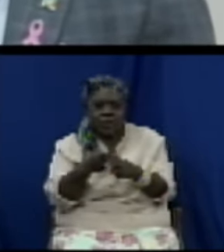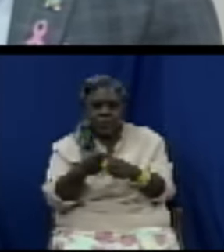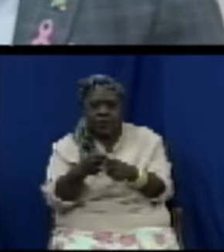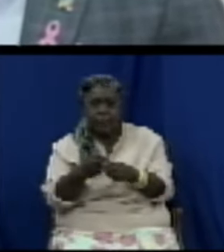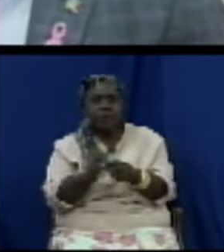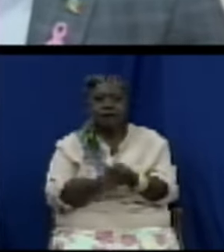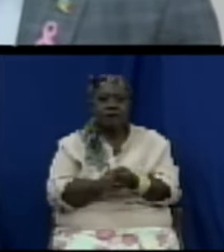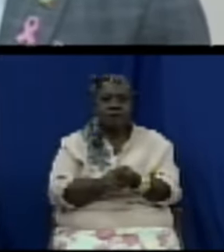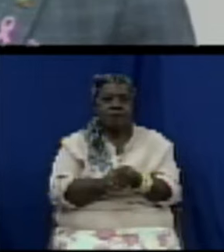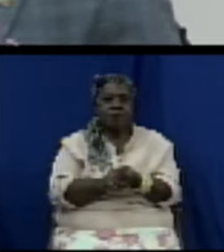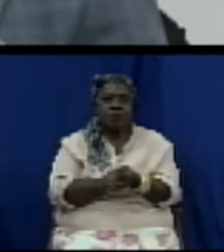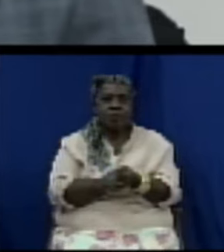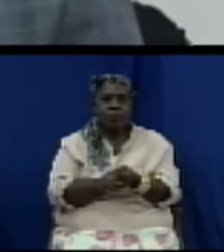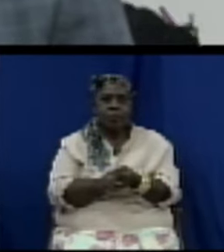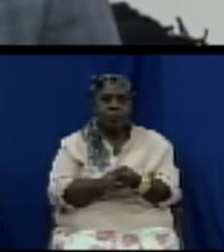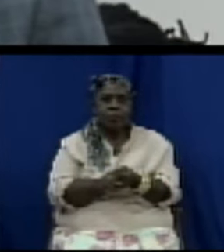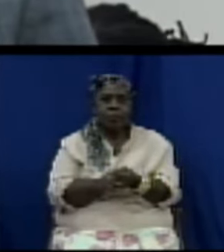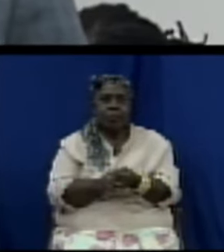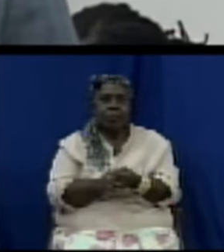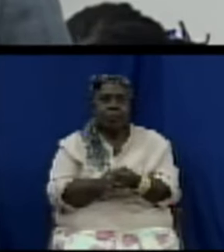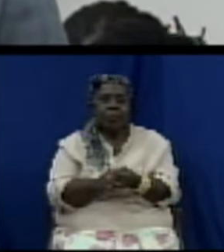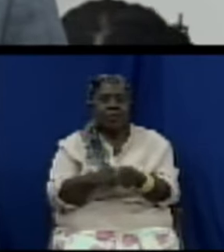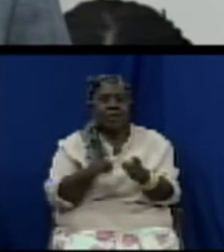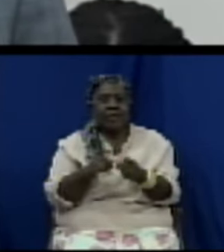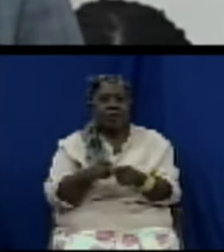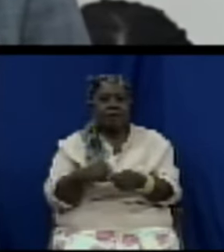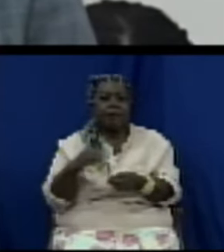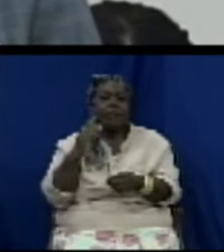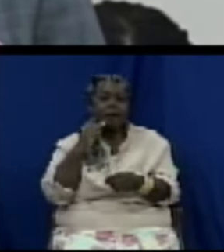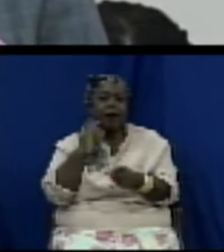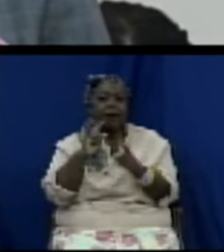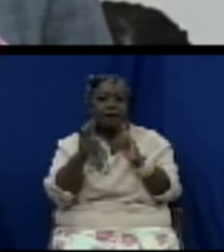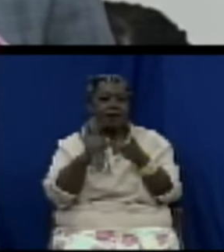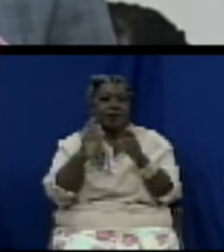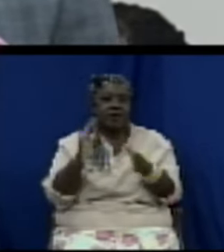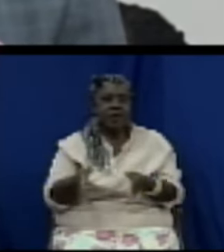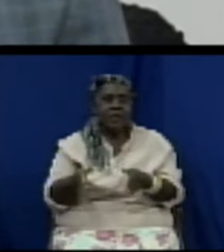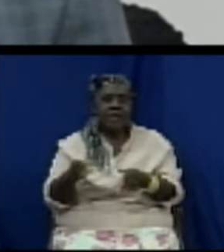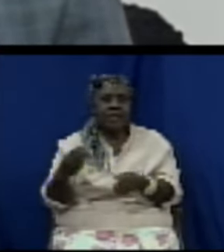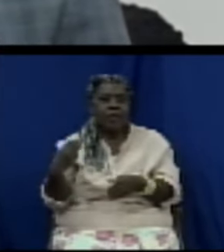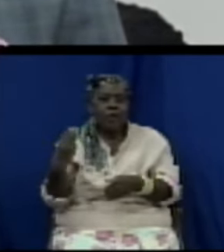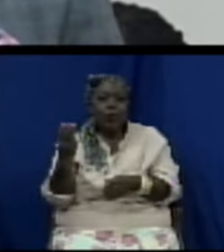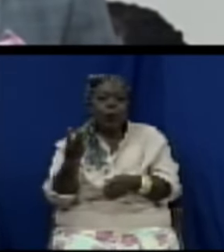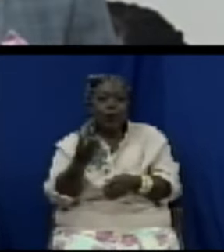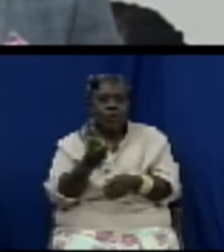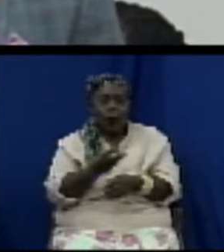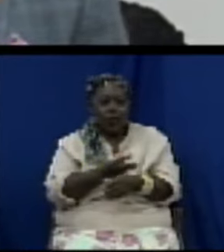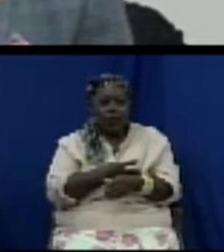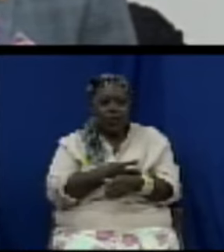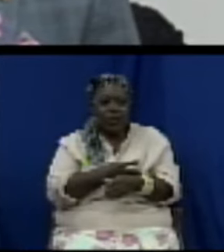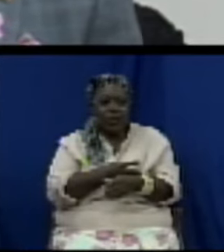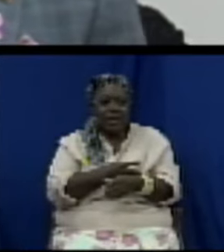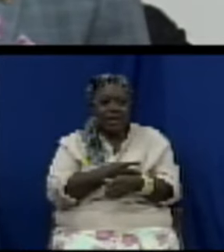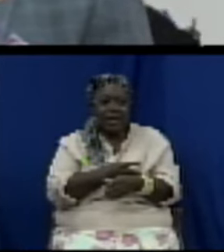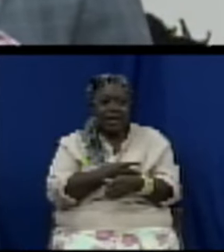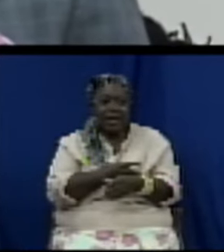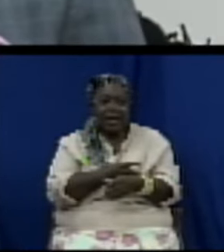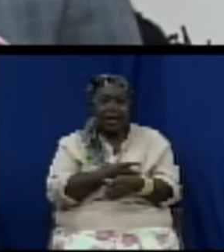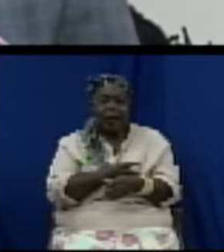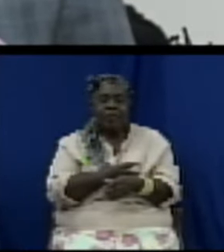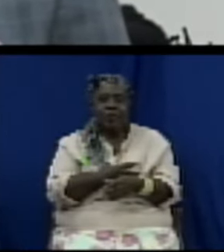So, Madam Speaker, as we said before, it is in keeping with the principles of good governance,